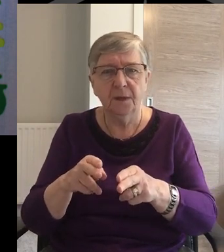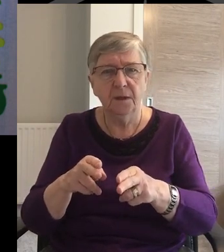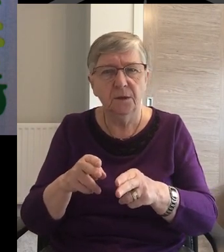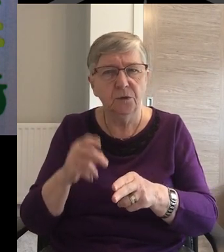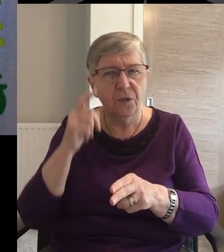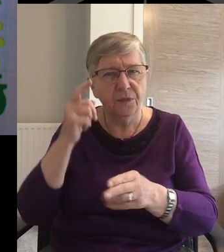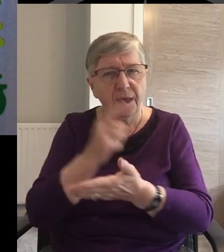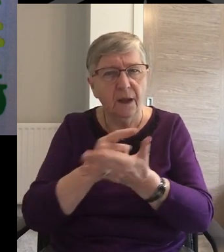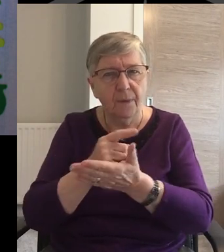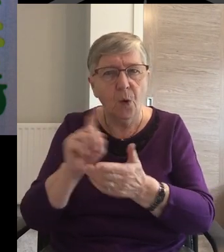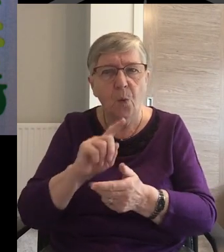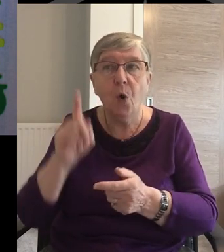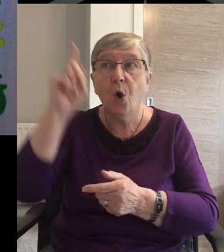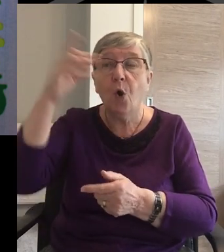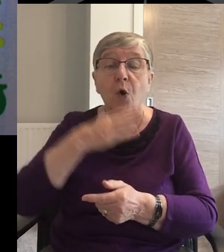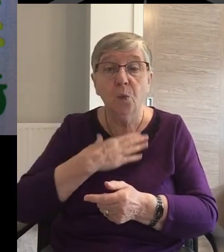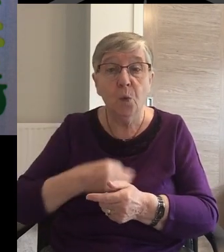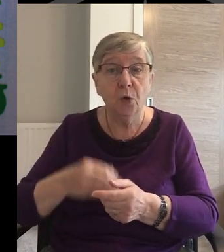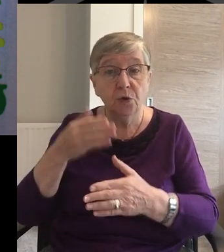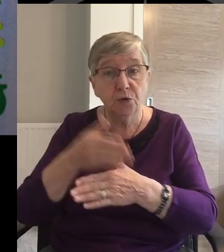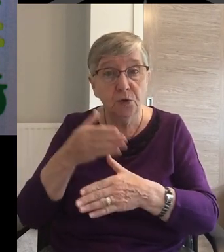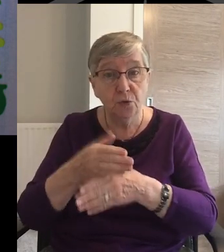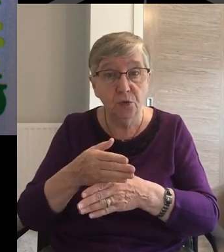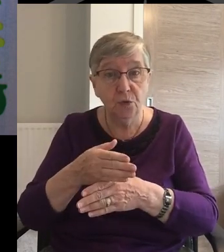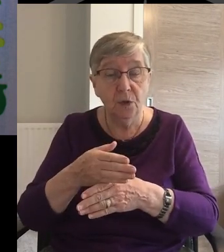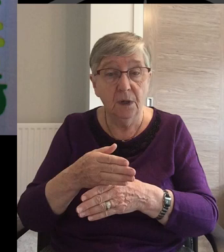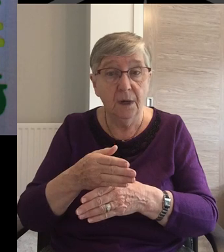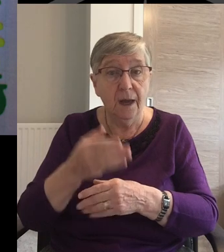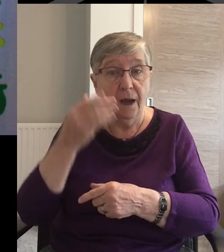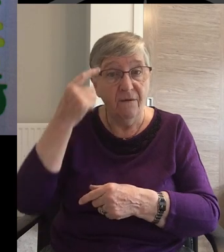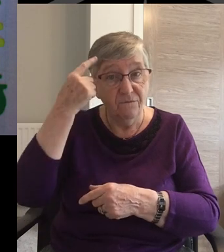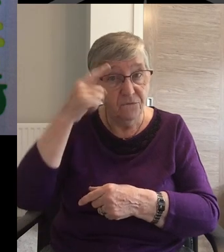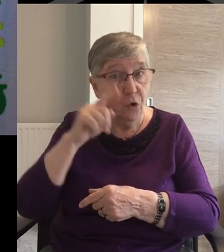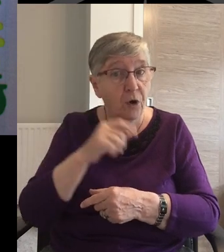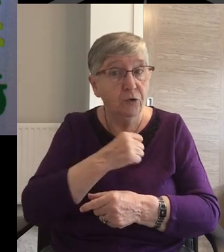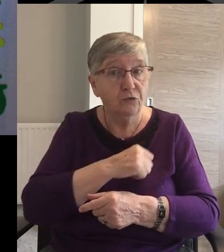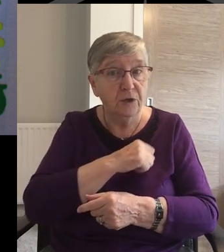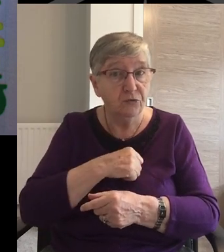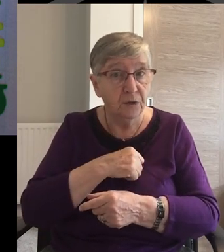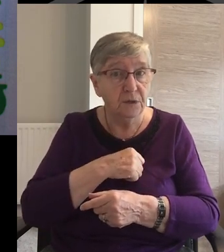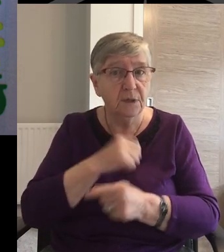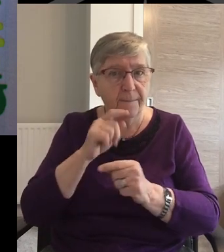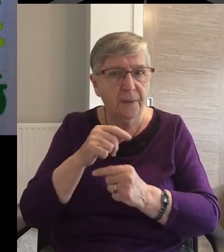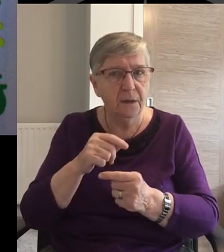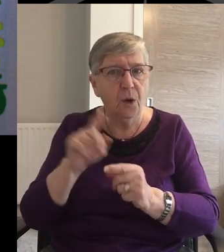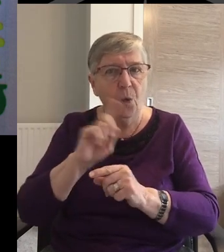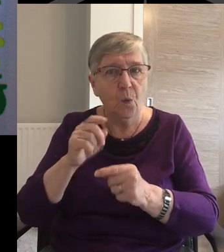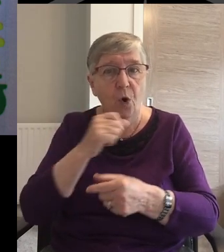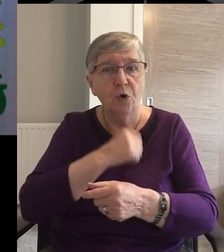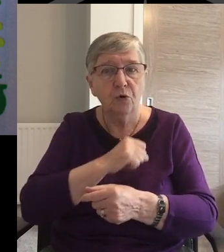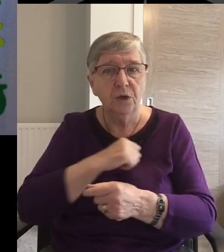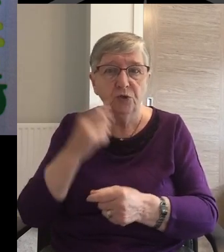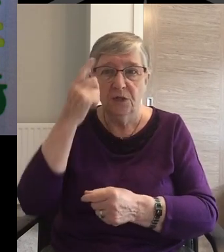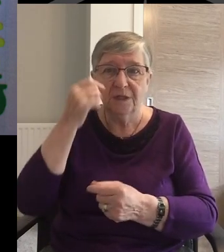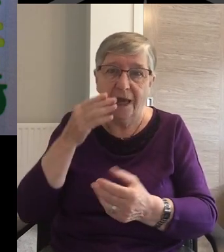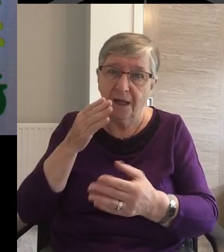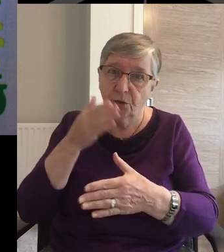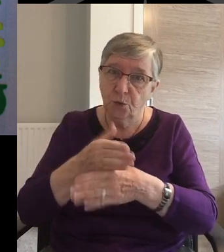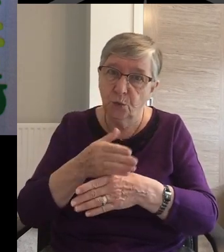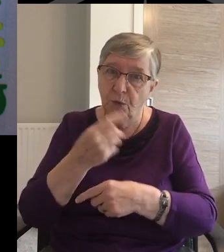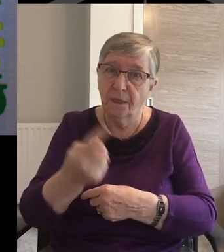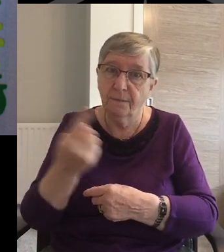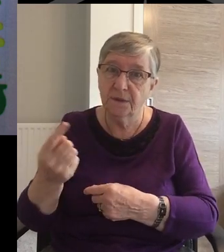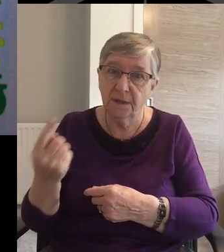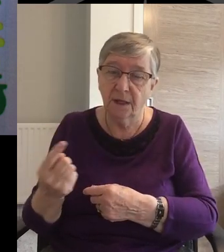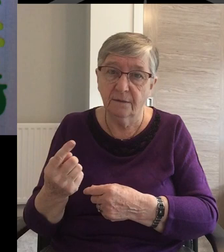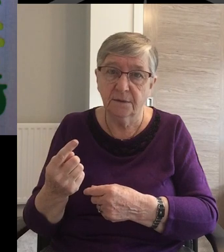Not just in and for Christians But through them He had given grace to the churches in